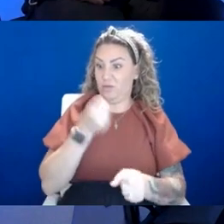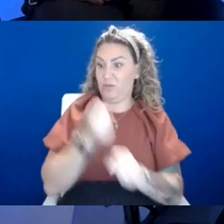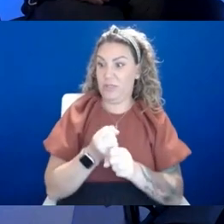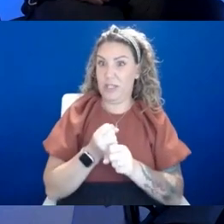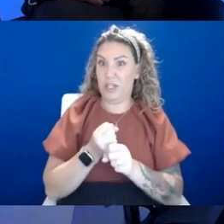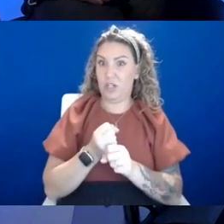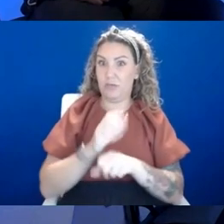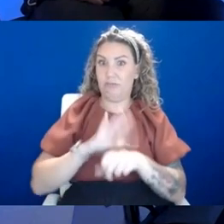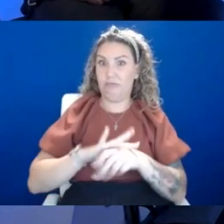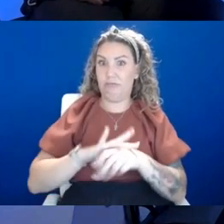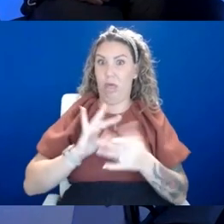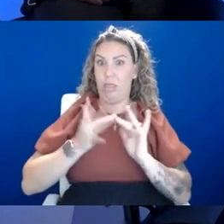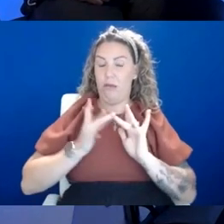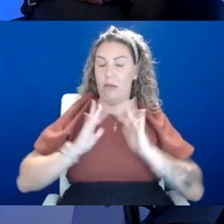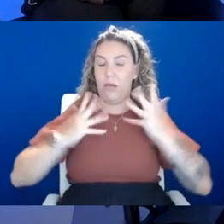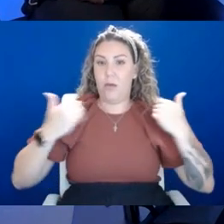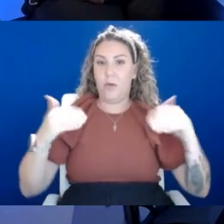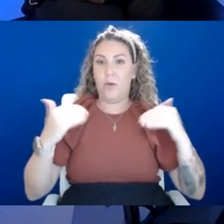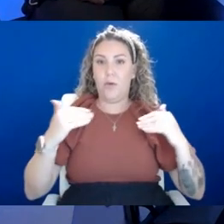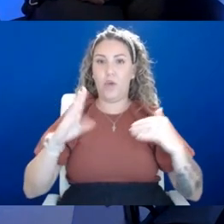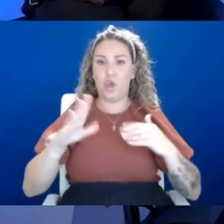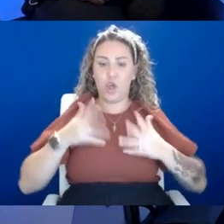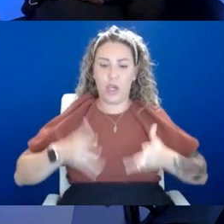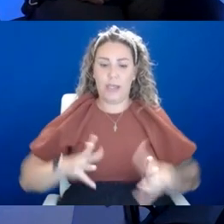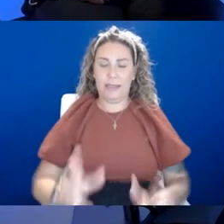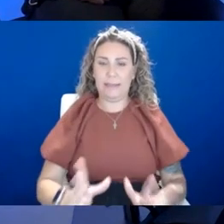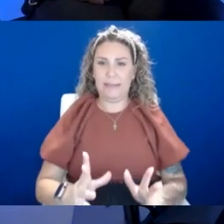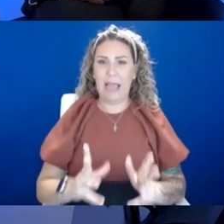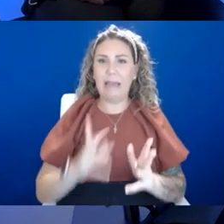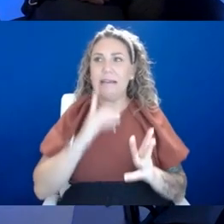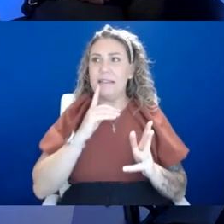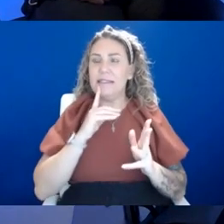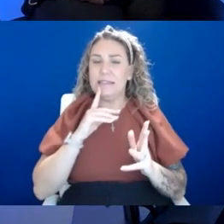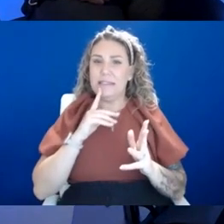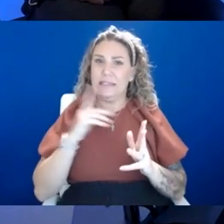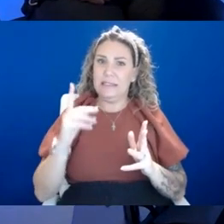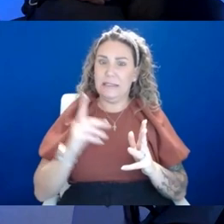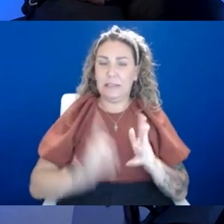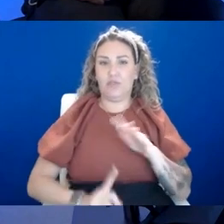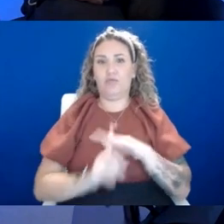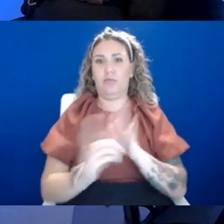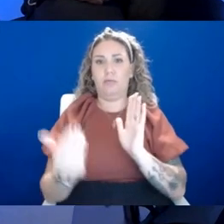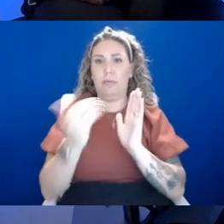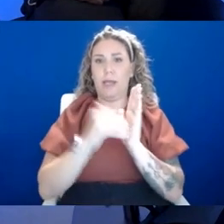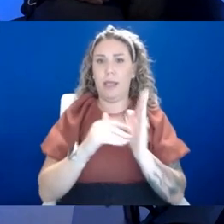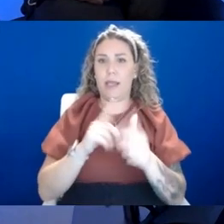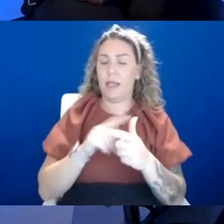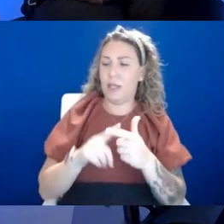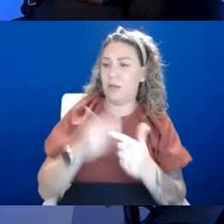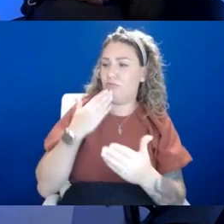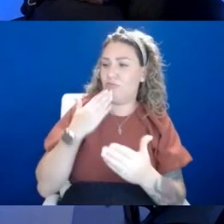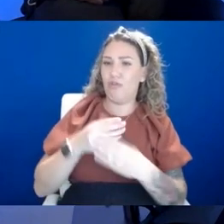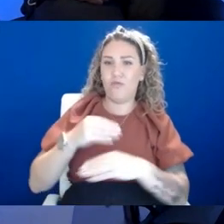seem to have returned. She did well virtually, but then they were concerned about keeping her so isolated socially. Is it okay to keep kids